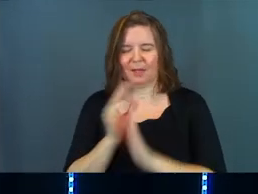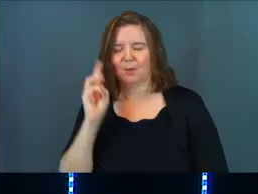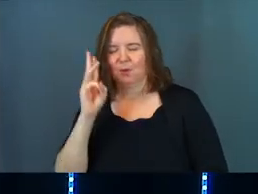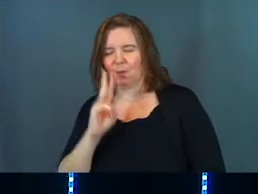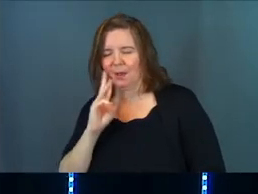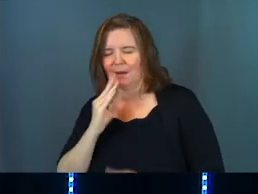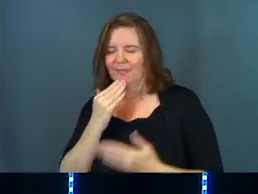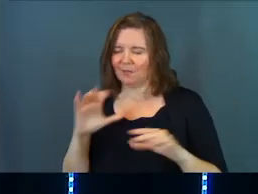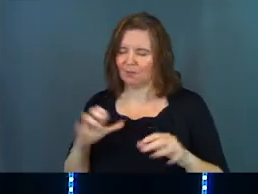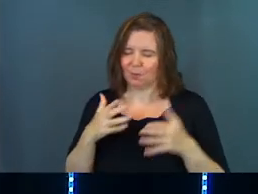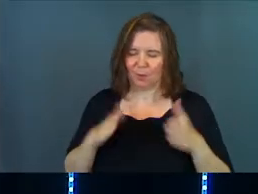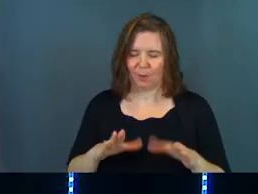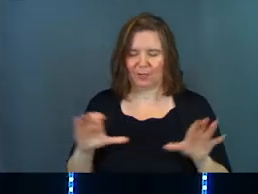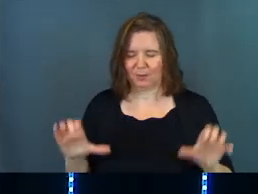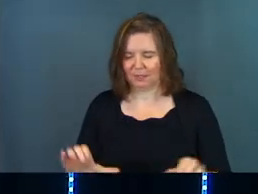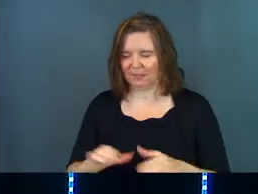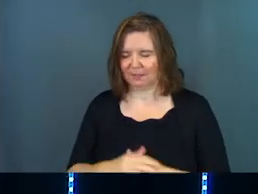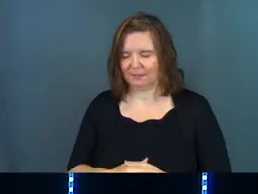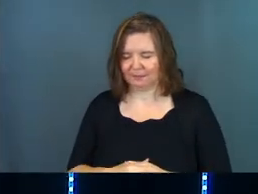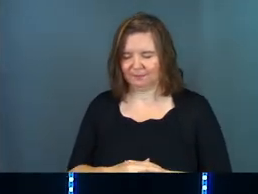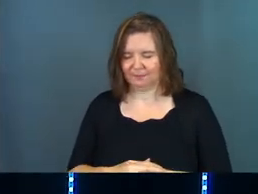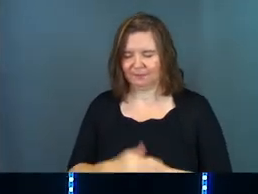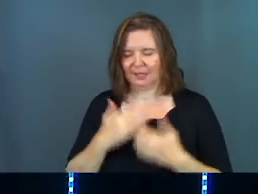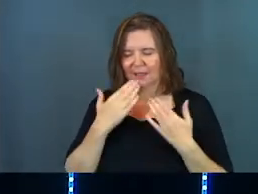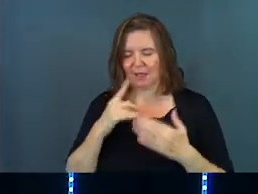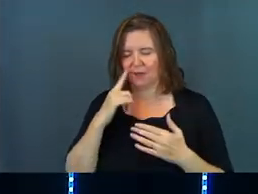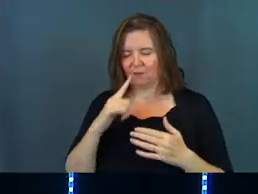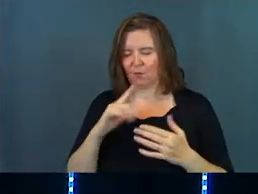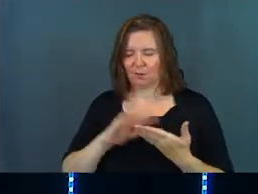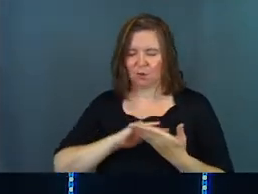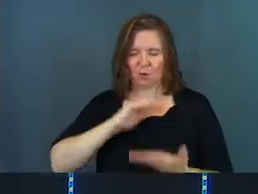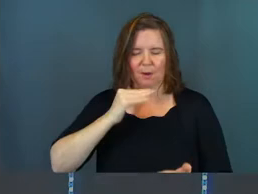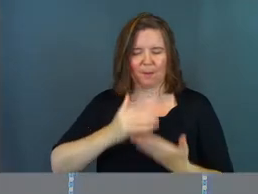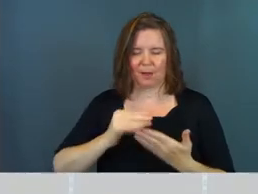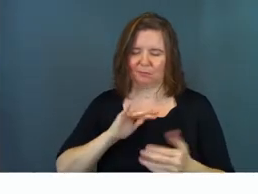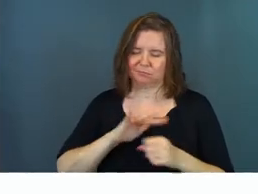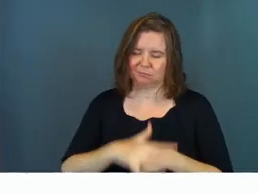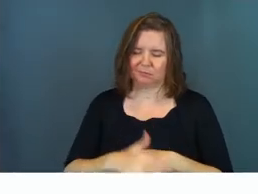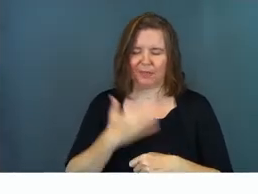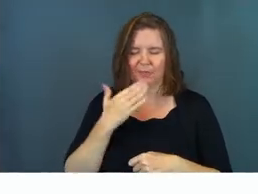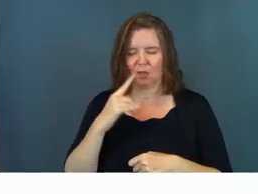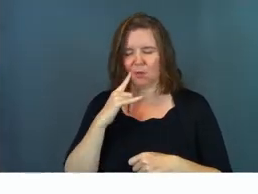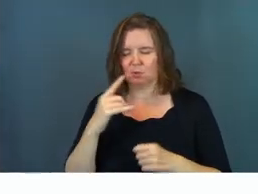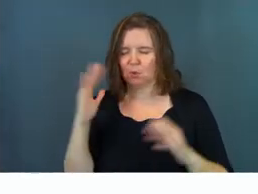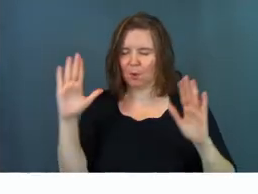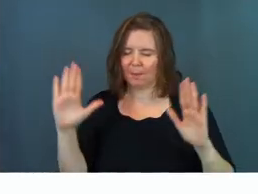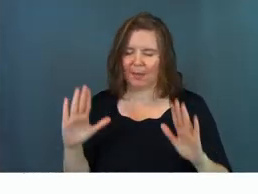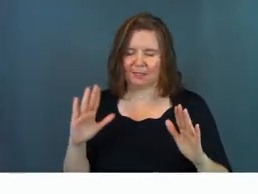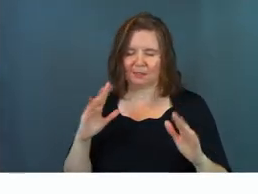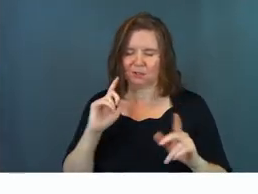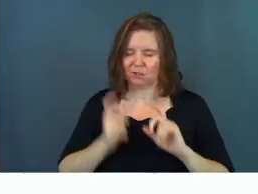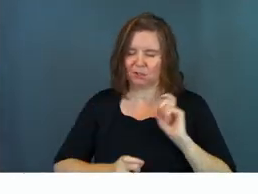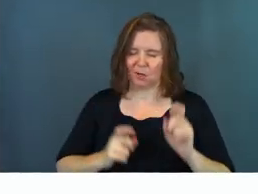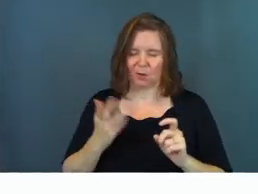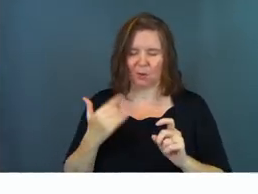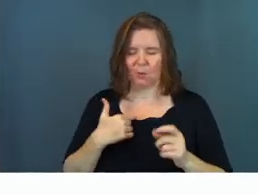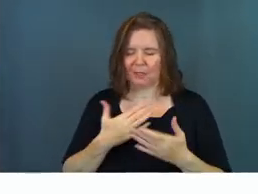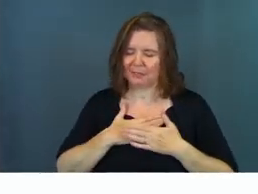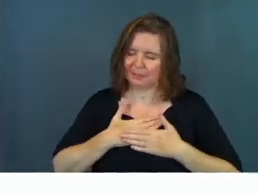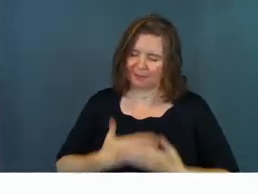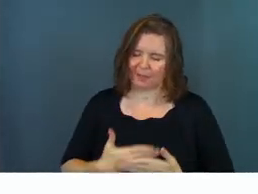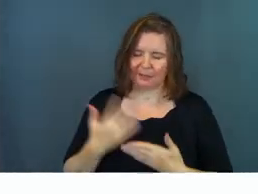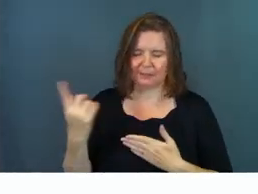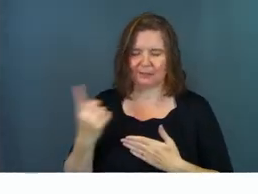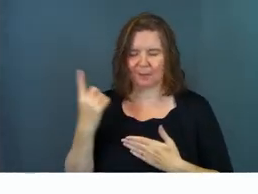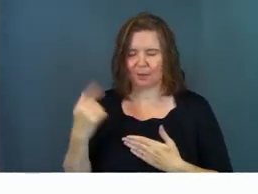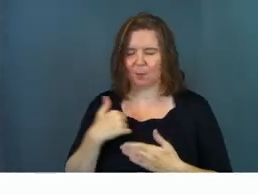And thank you for doing it the way that you did. Thank you for your abundance. Thank you that you're so amazingly generous, God. And we just admit to you